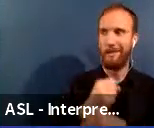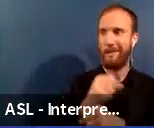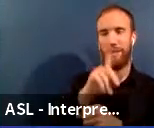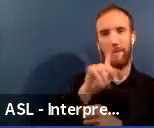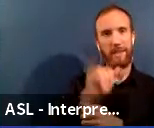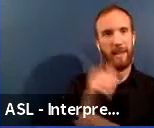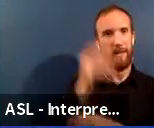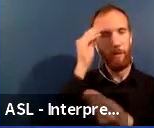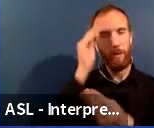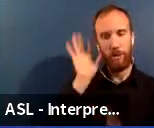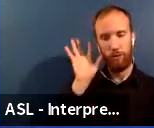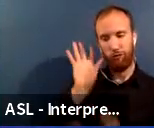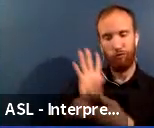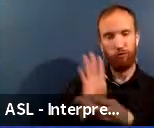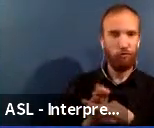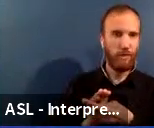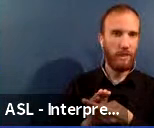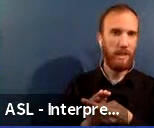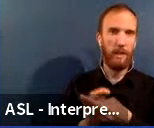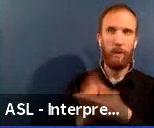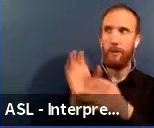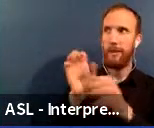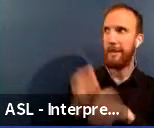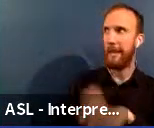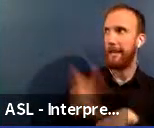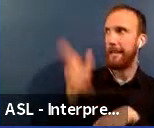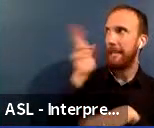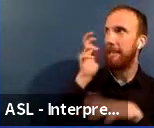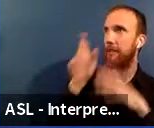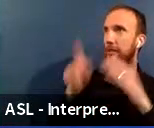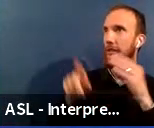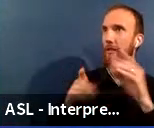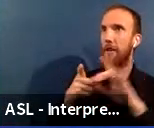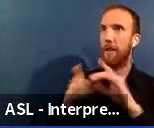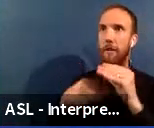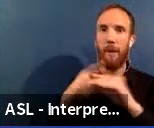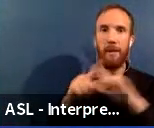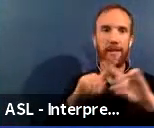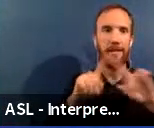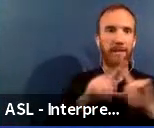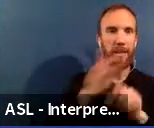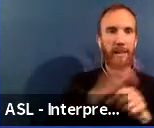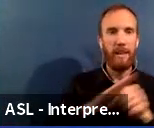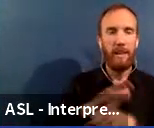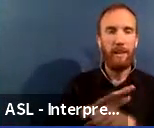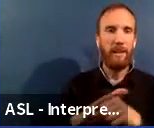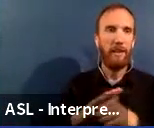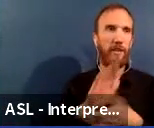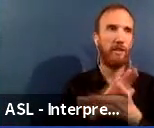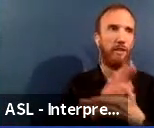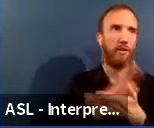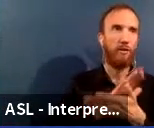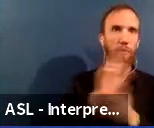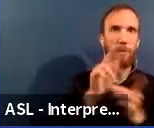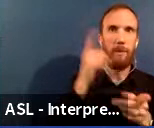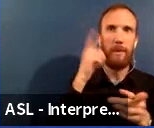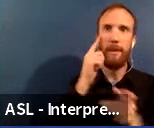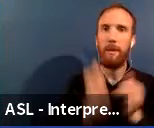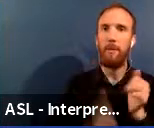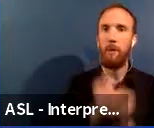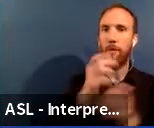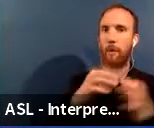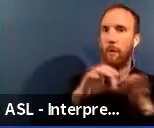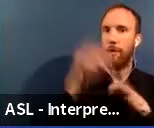communities by their zip codes or by the schools that they select. So we know what people, uh, see as most important for them and improving